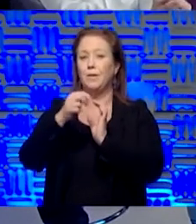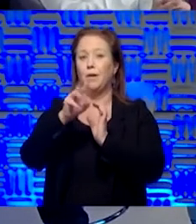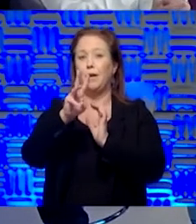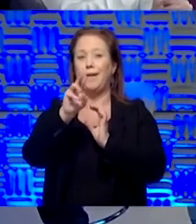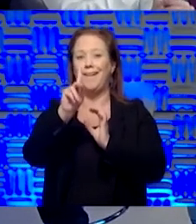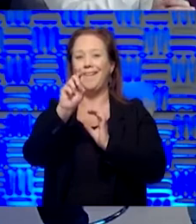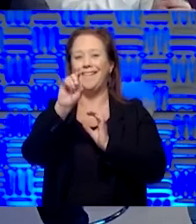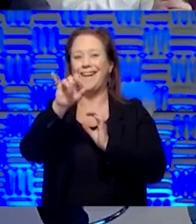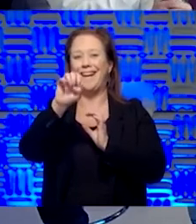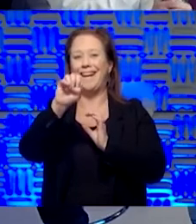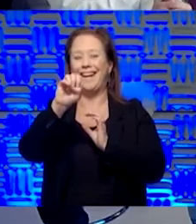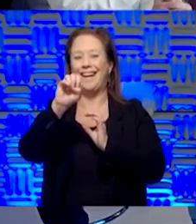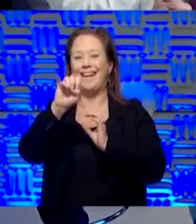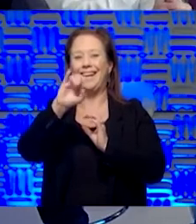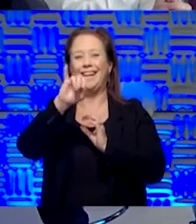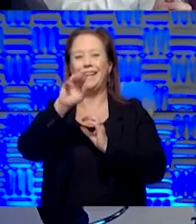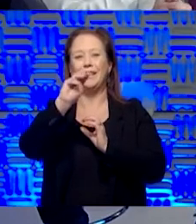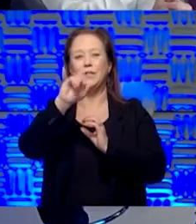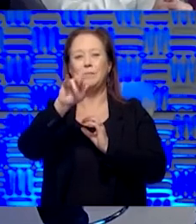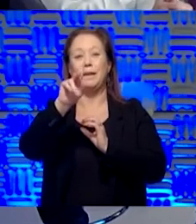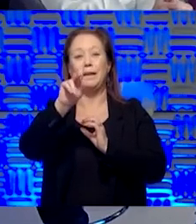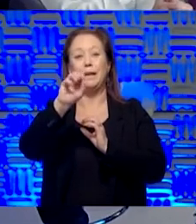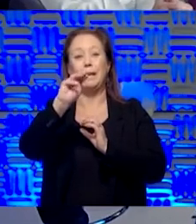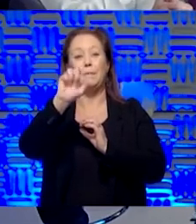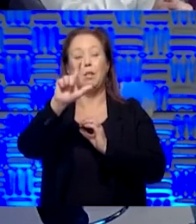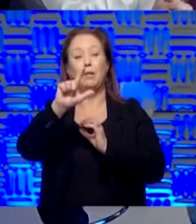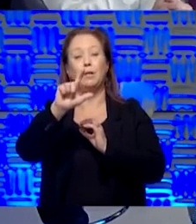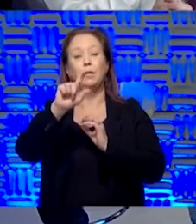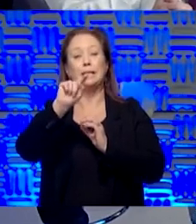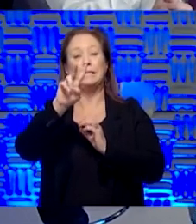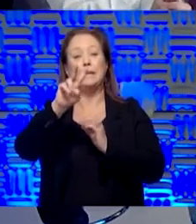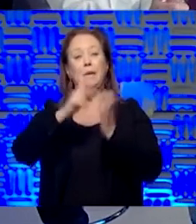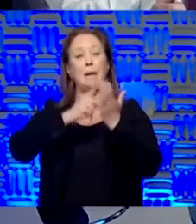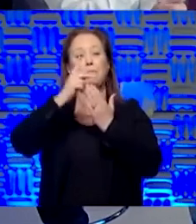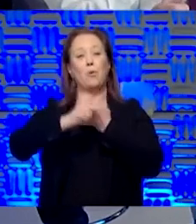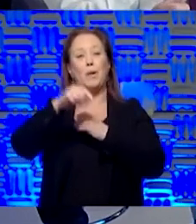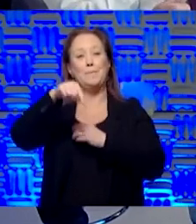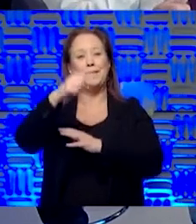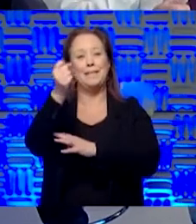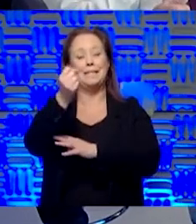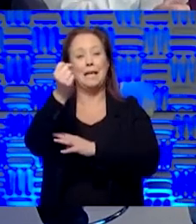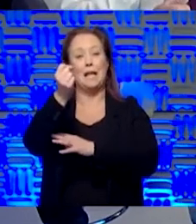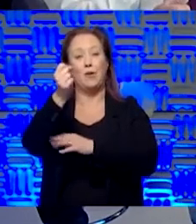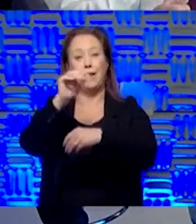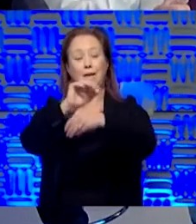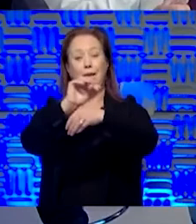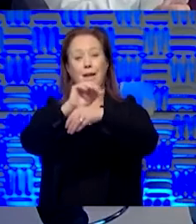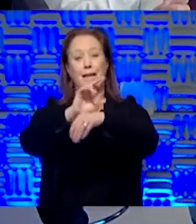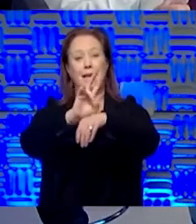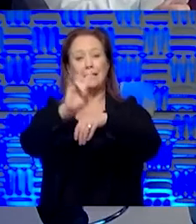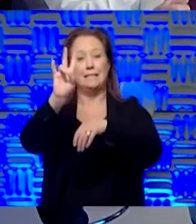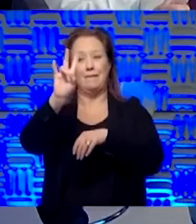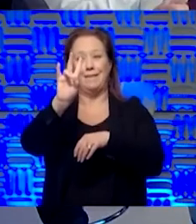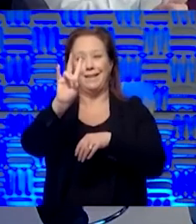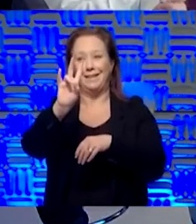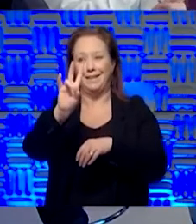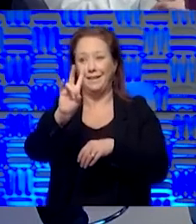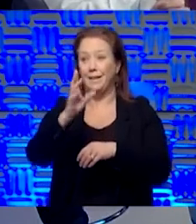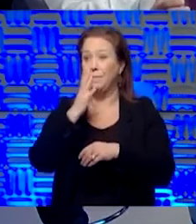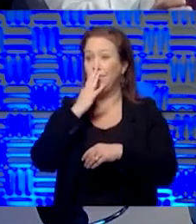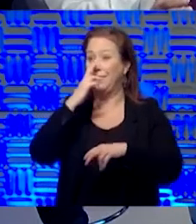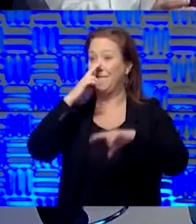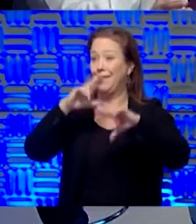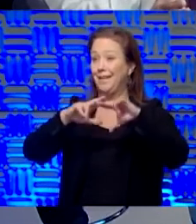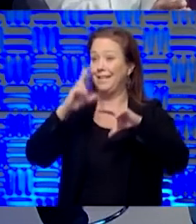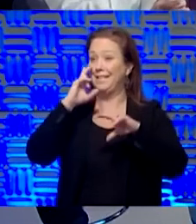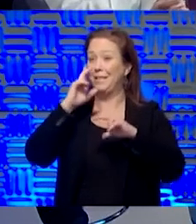during the Jimmy Kimmel show this Saturday at 7 p.m. So that'll be kind of